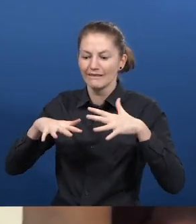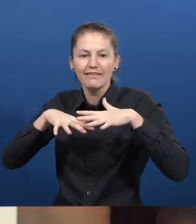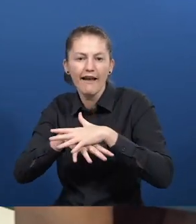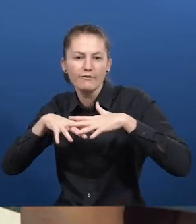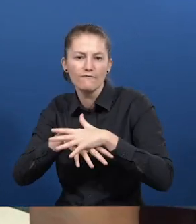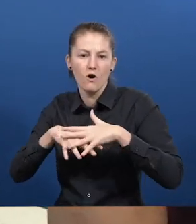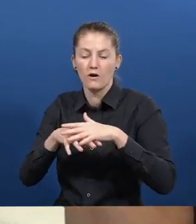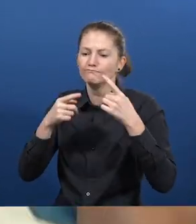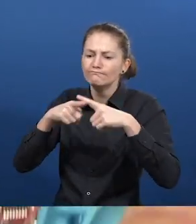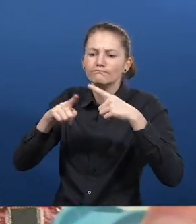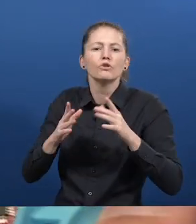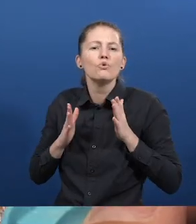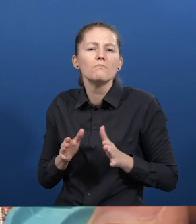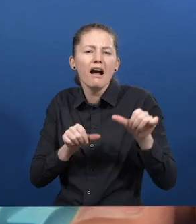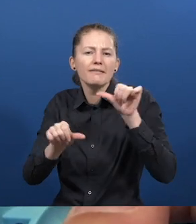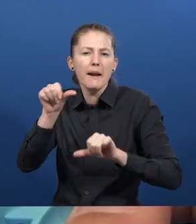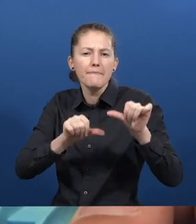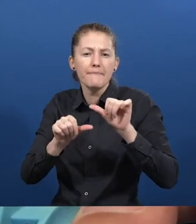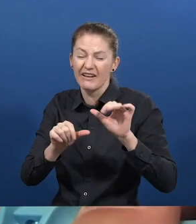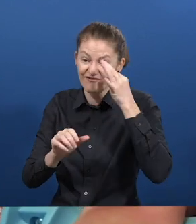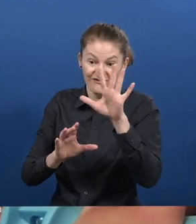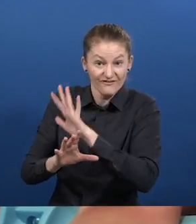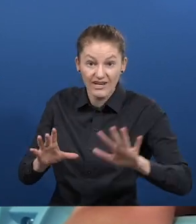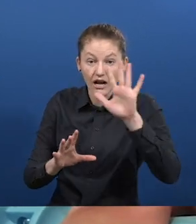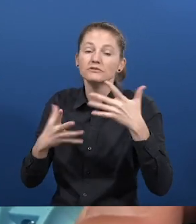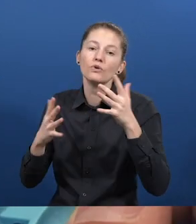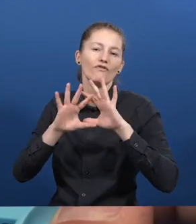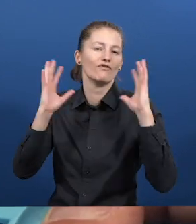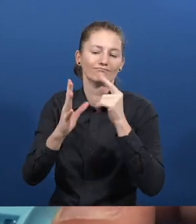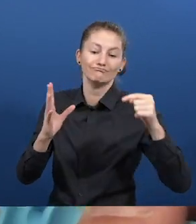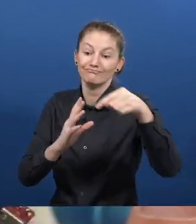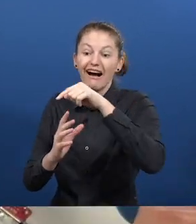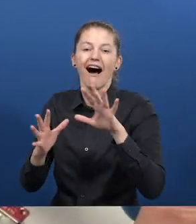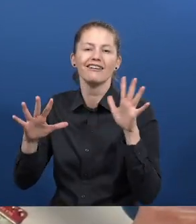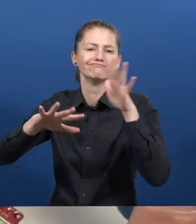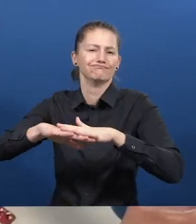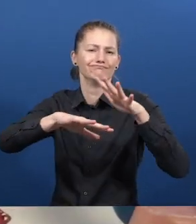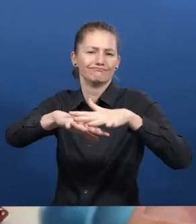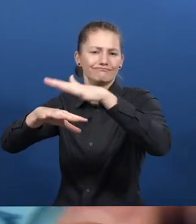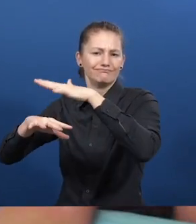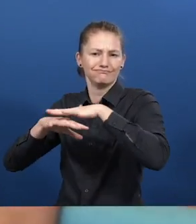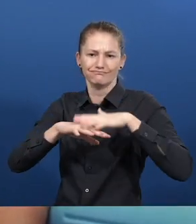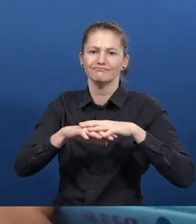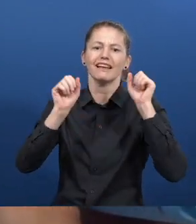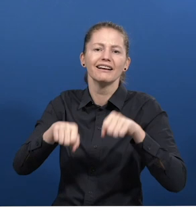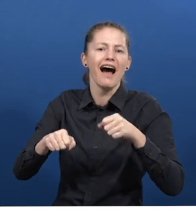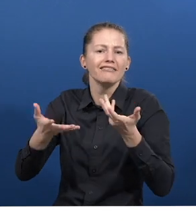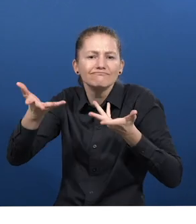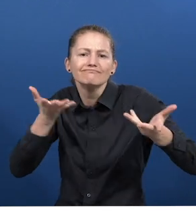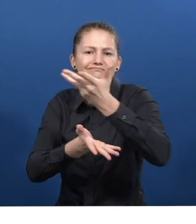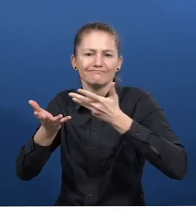human labs. So structures everywhere in France and in the world that allow people to make their own technical aids to disabilities.